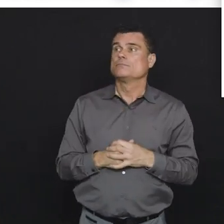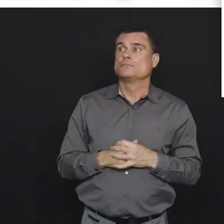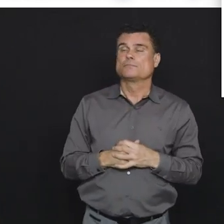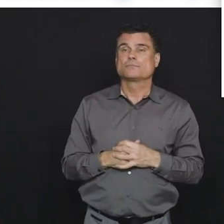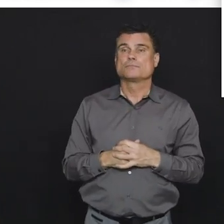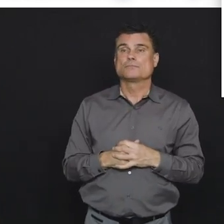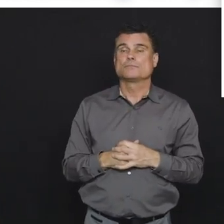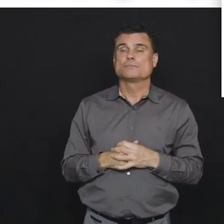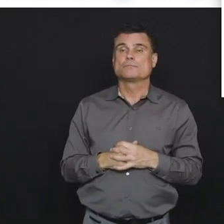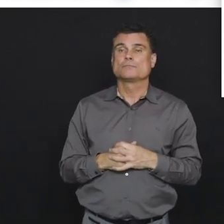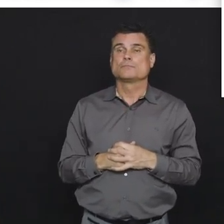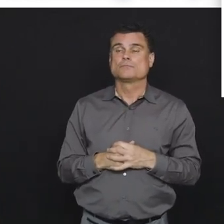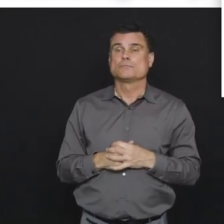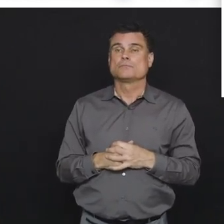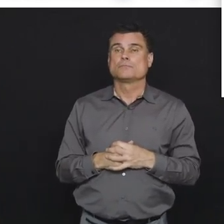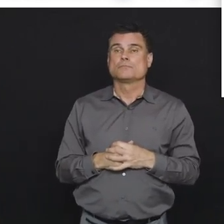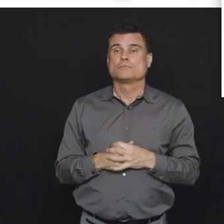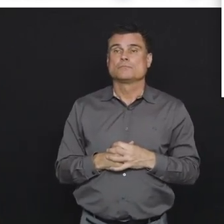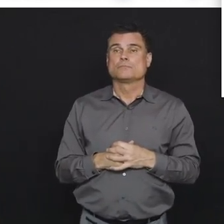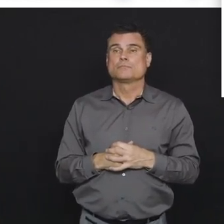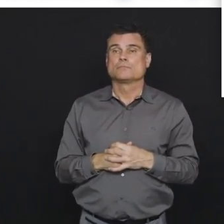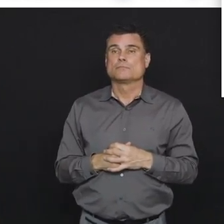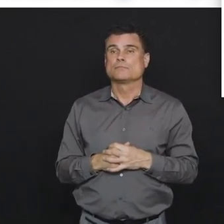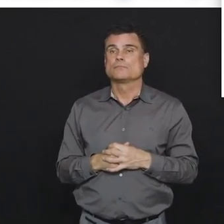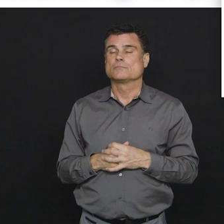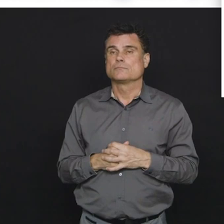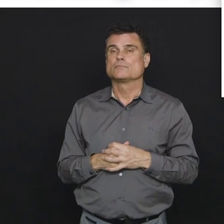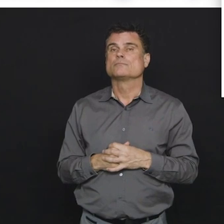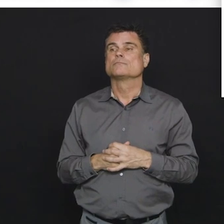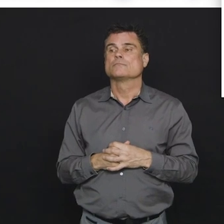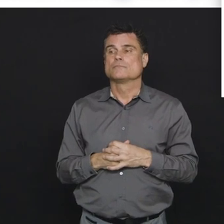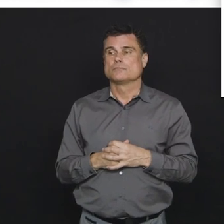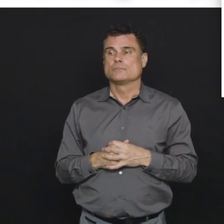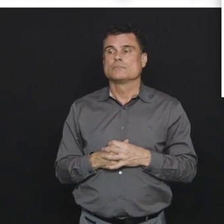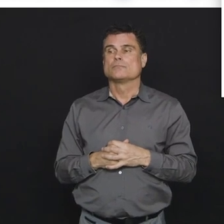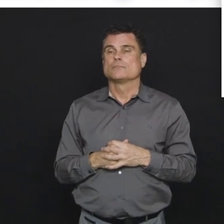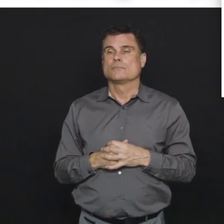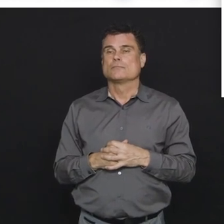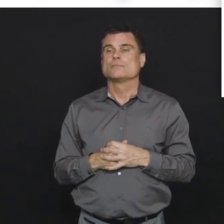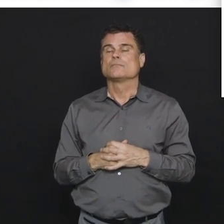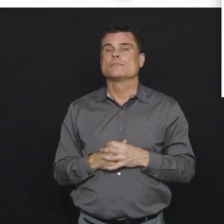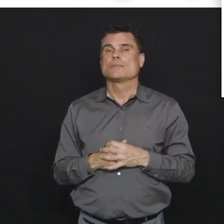There is value in our planning for these high responses and I'll turn it over to Mr. Dix.